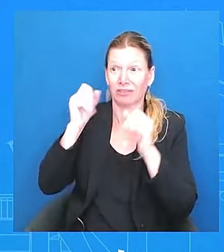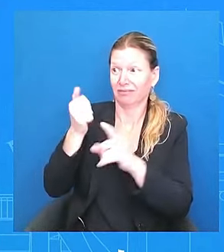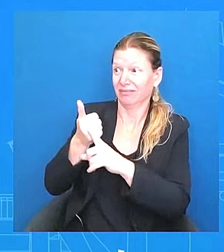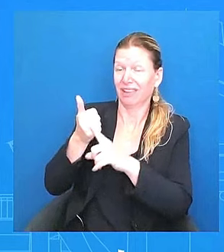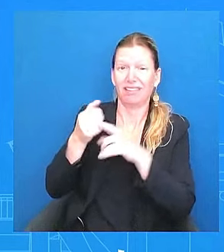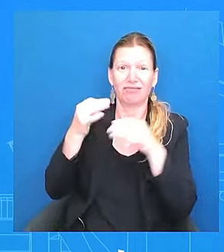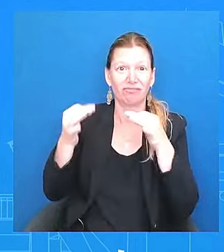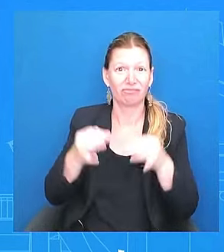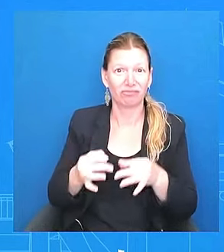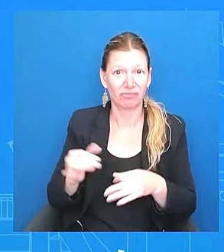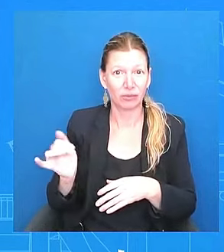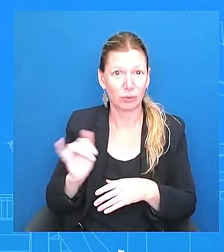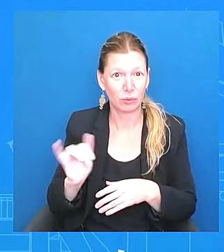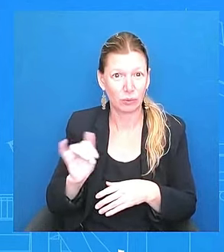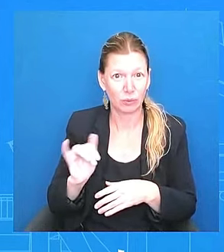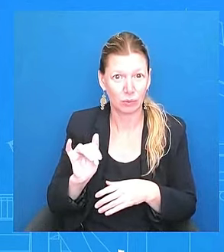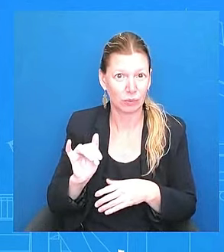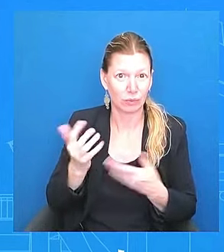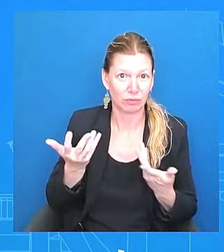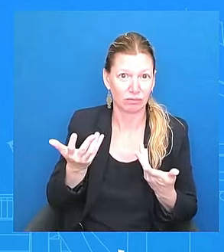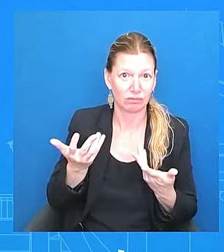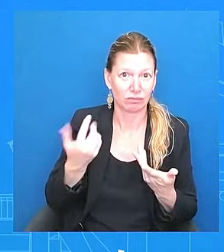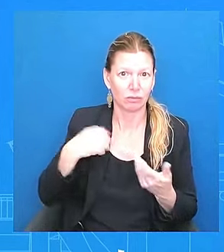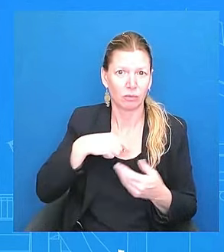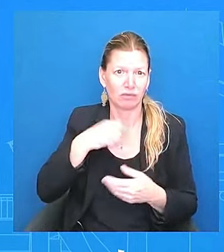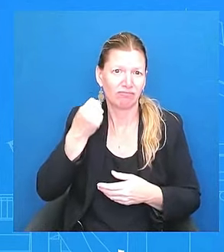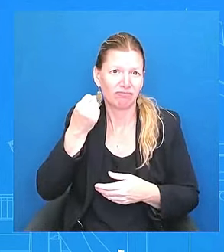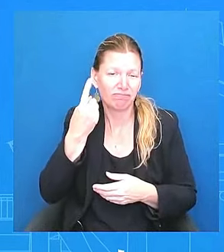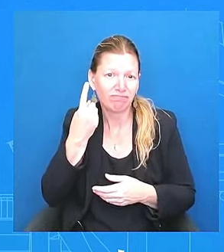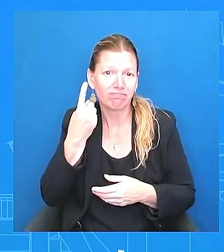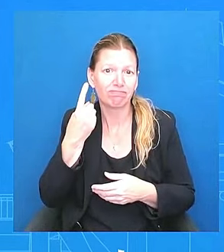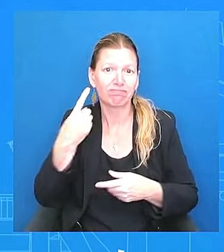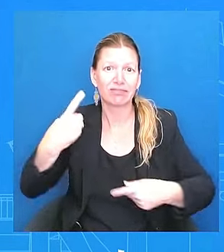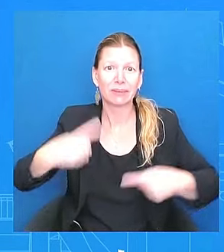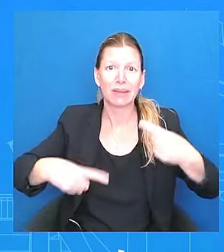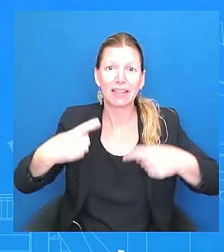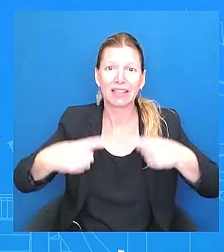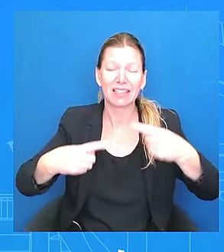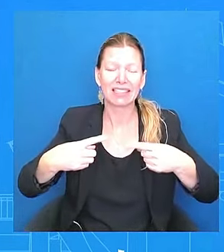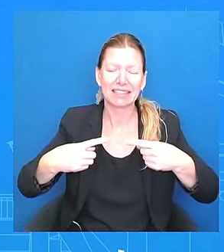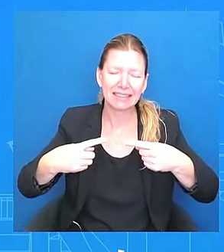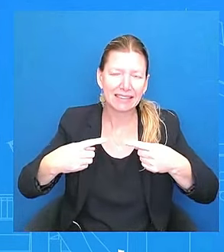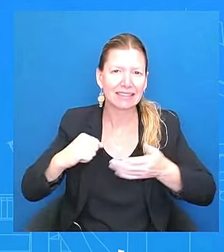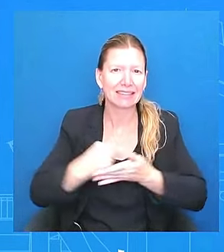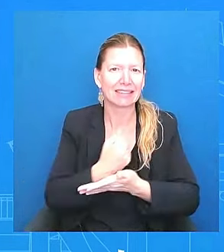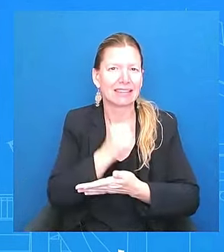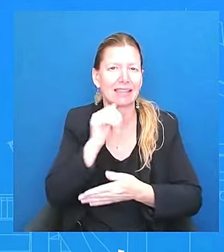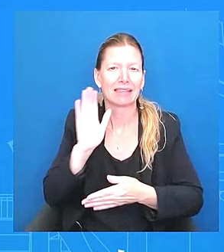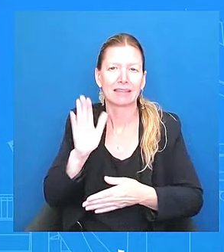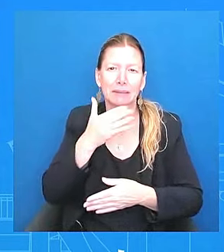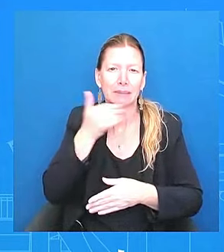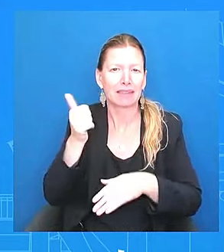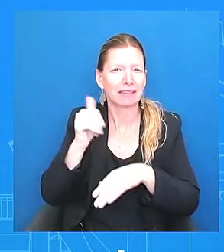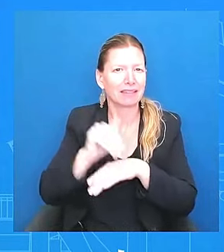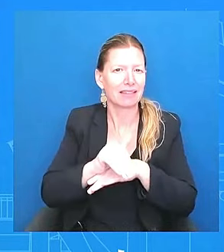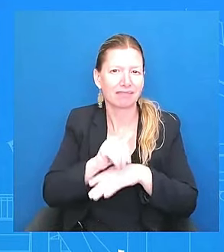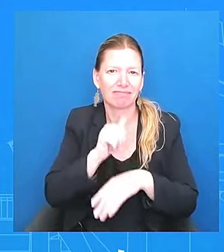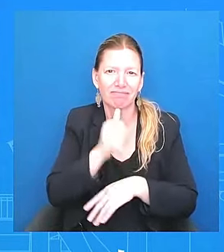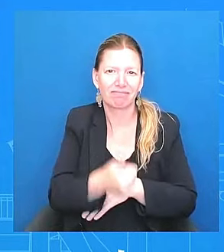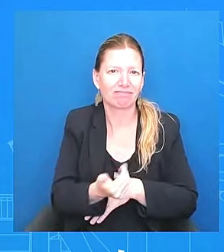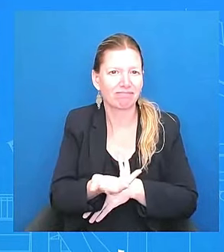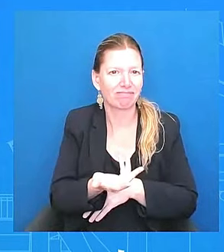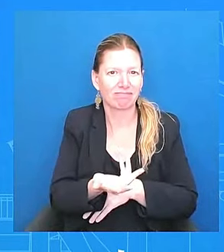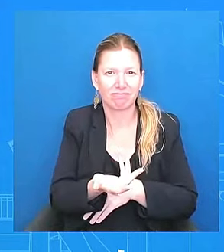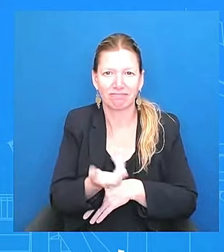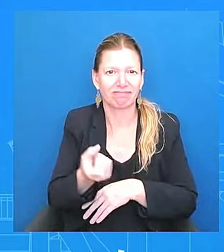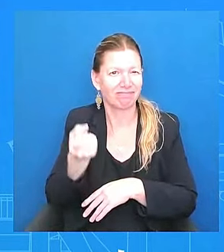debate. We understand that and we understand what supporters saw, what the American people saw and what you all saw. And so we wanted